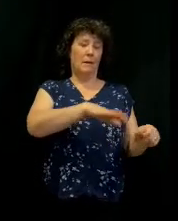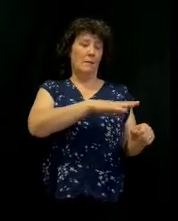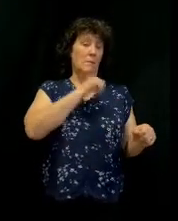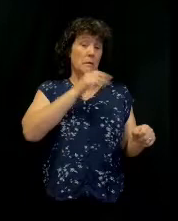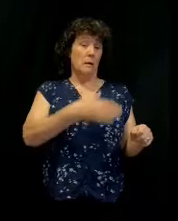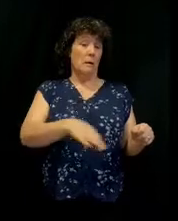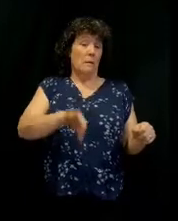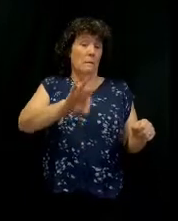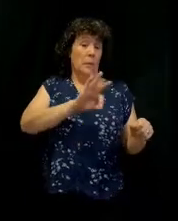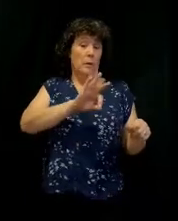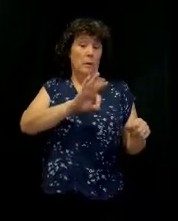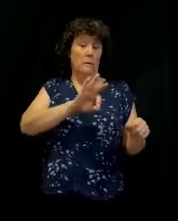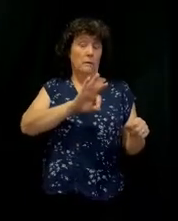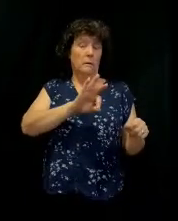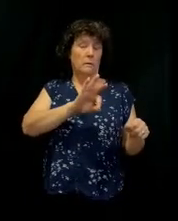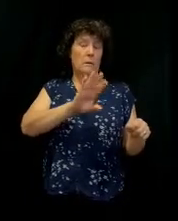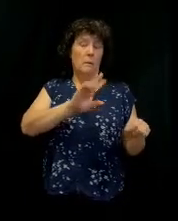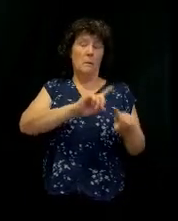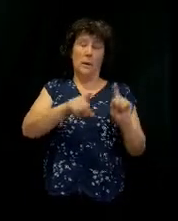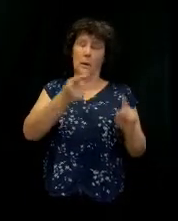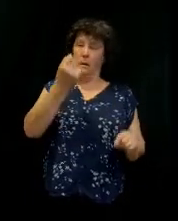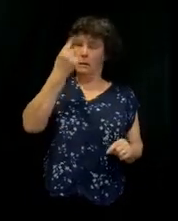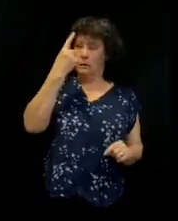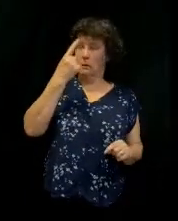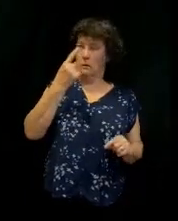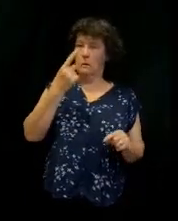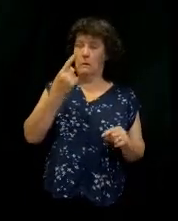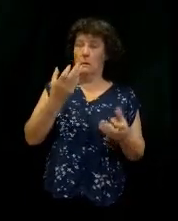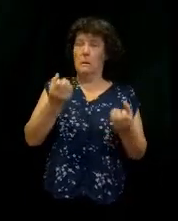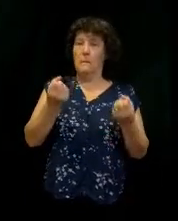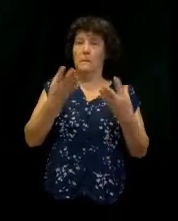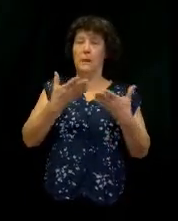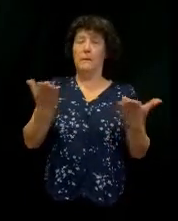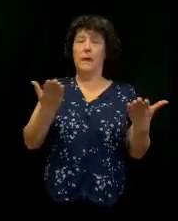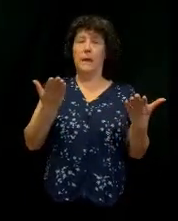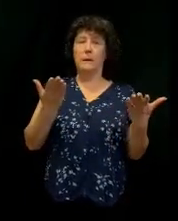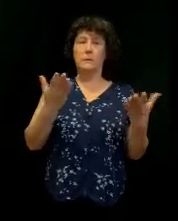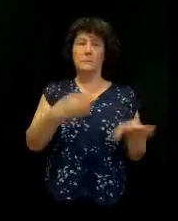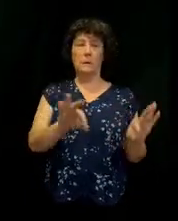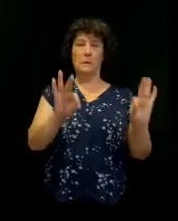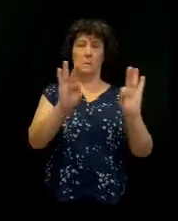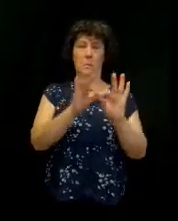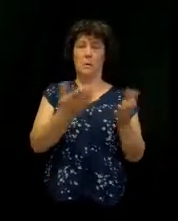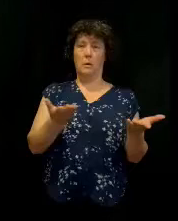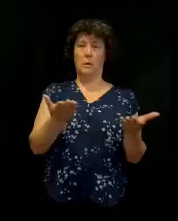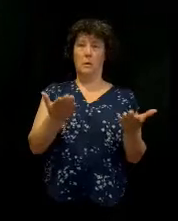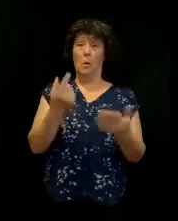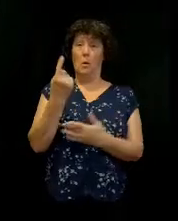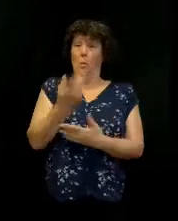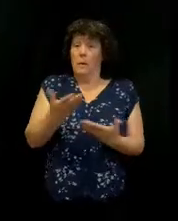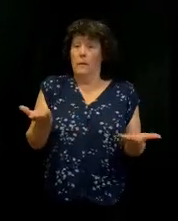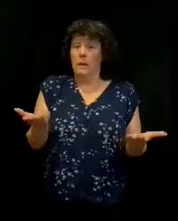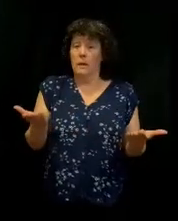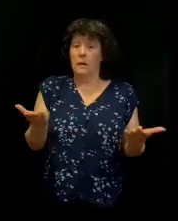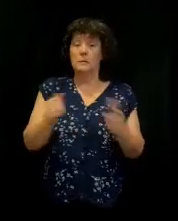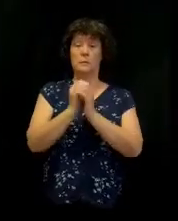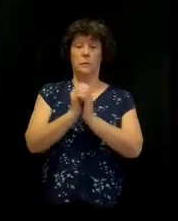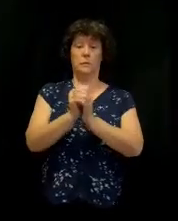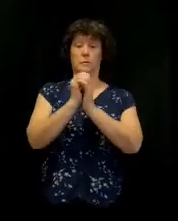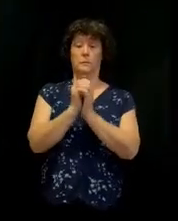Now, I want you to understand today, there's a lot of things we value here in this church, but one of the things we value in this church is worship.